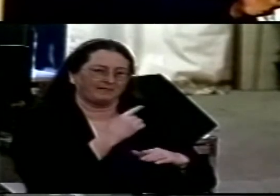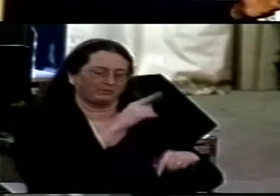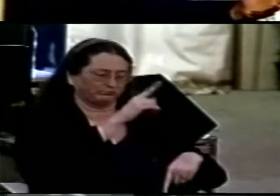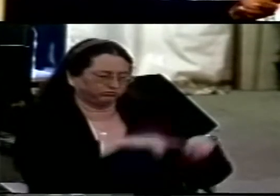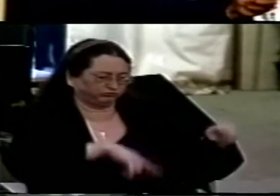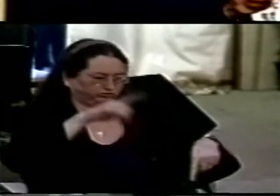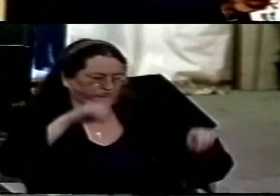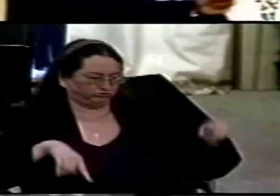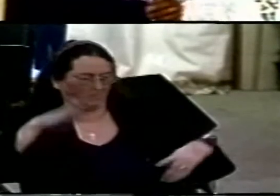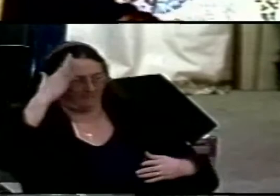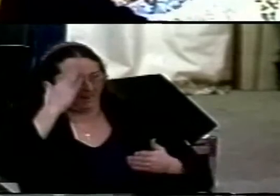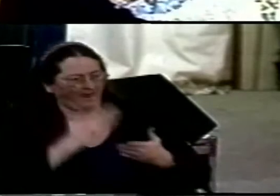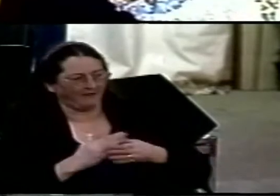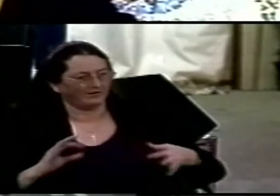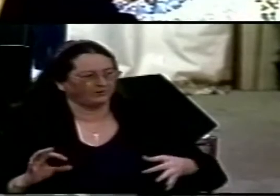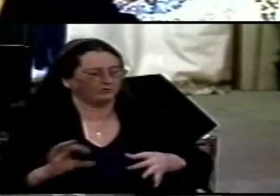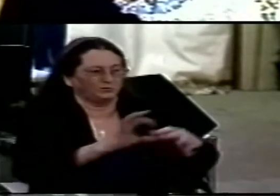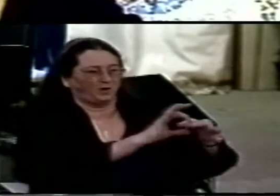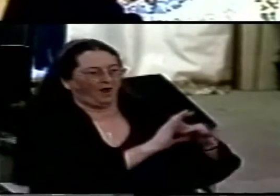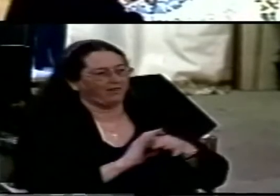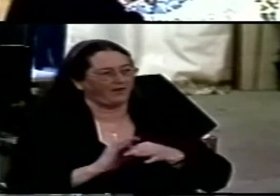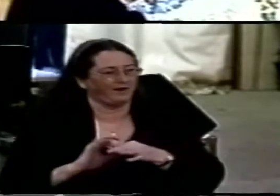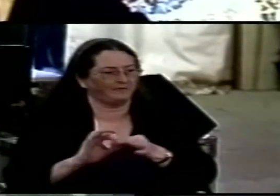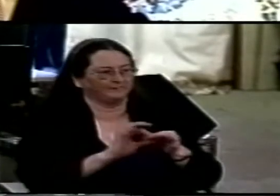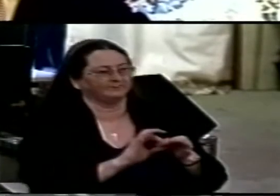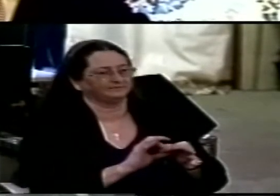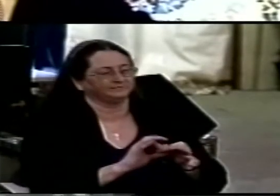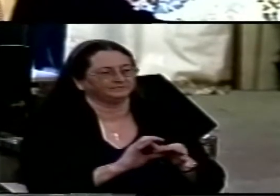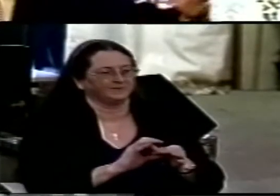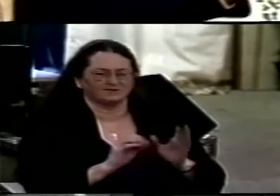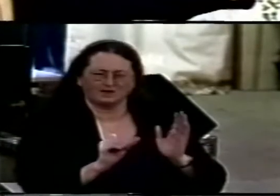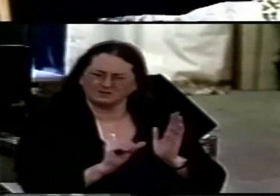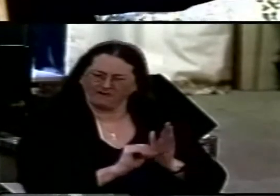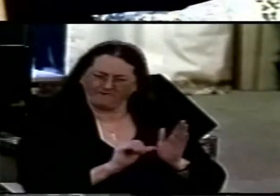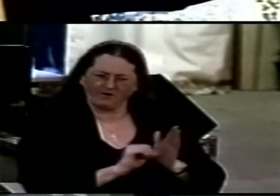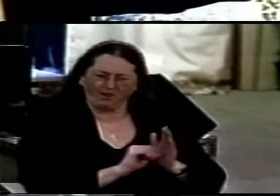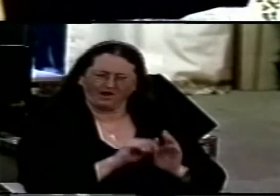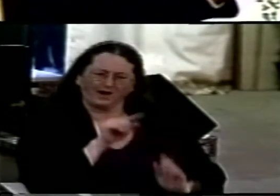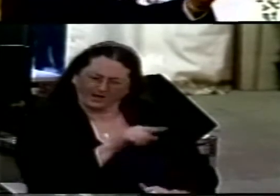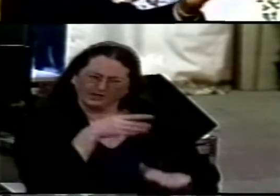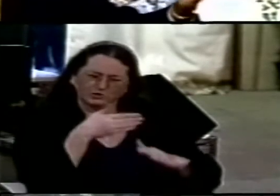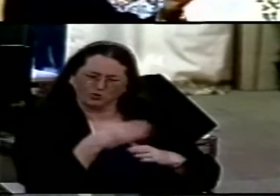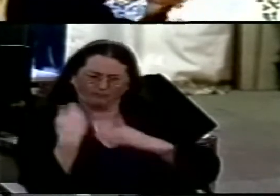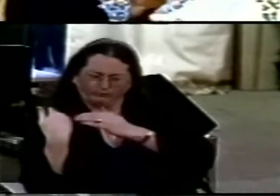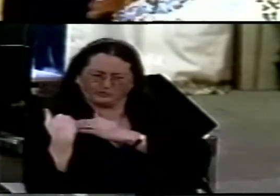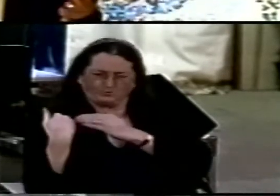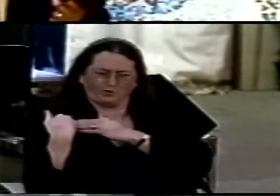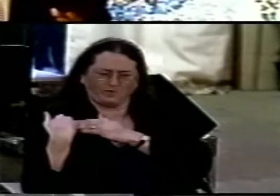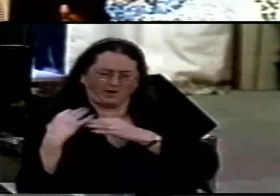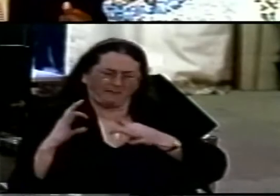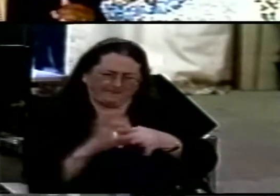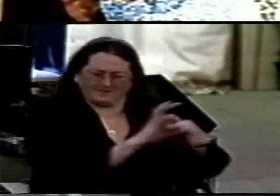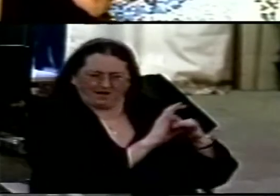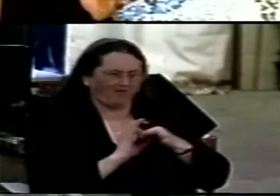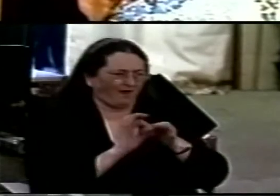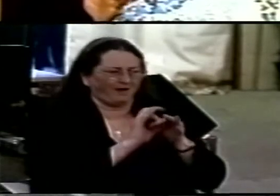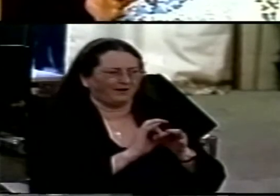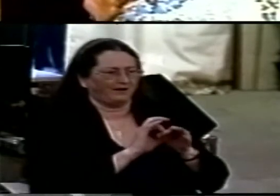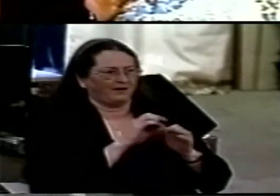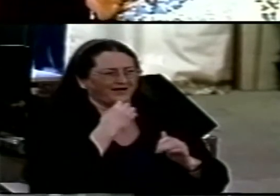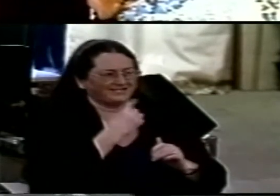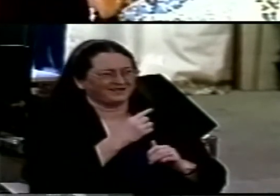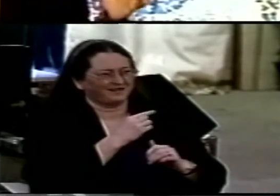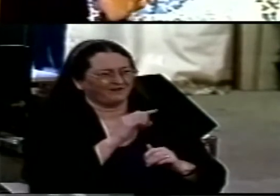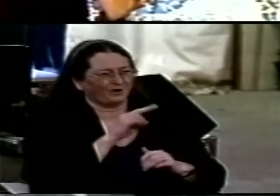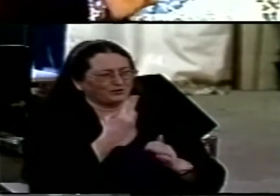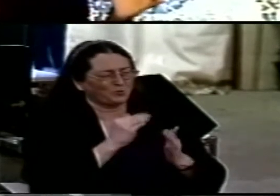evangelicals together evangelicalism is really diverse very tough very awkward Joel's job is to keep this very difficult group of people together and he went on like that for about